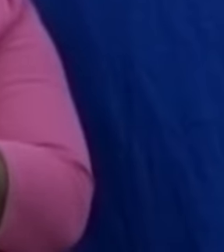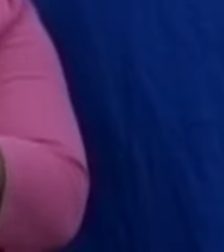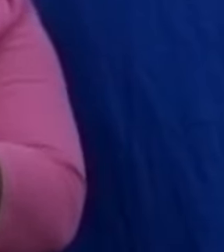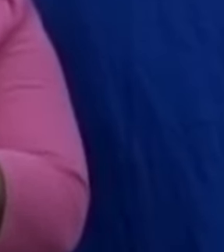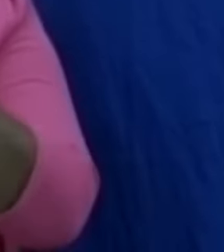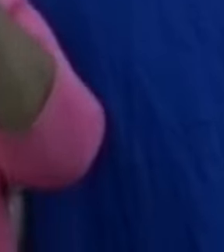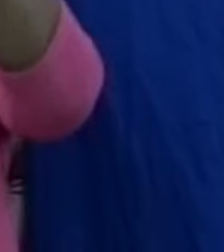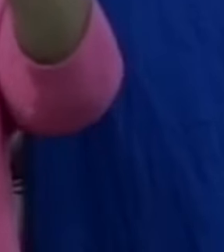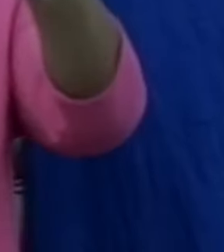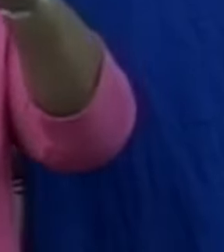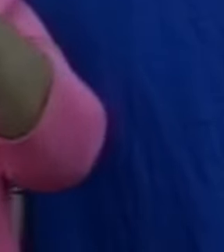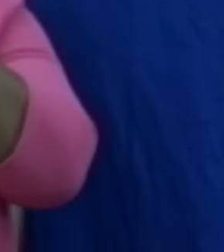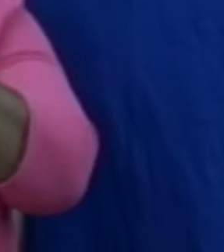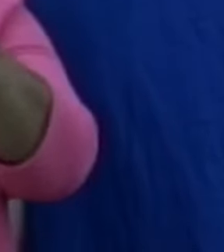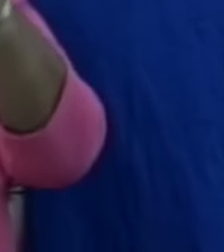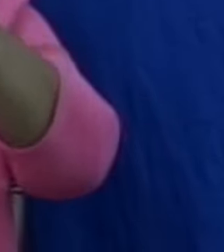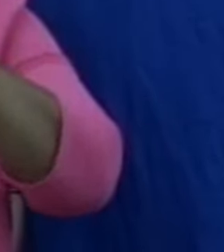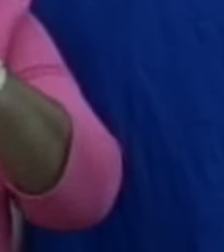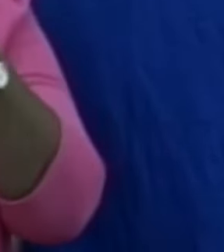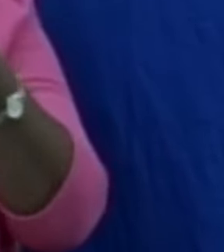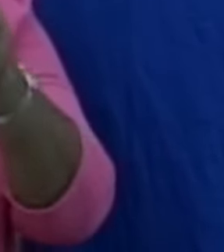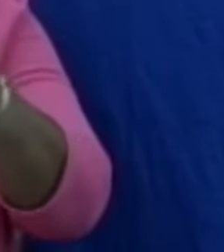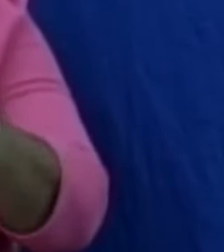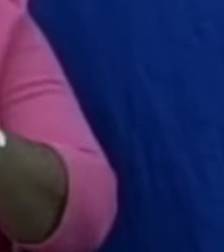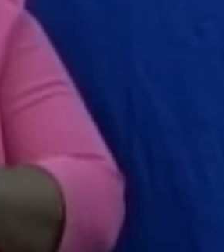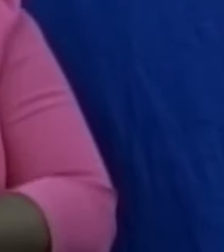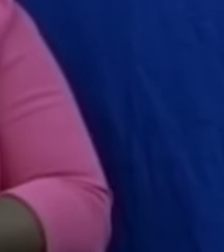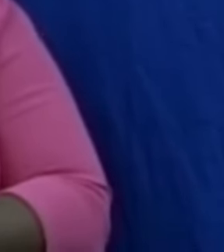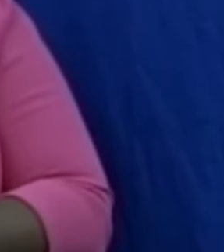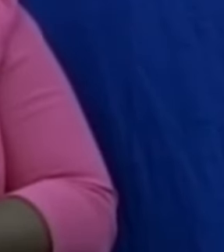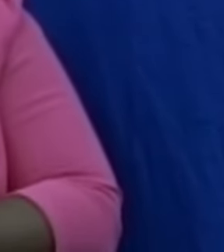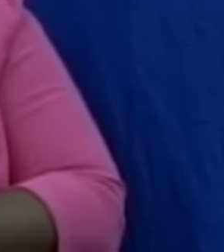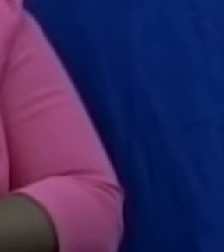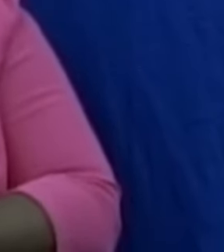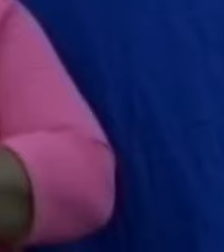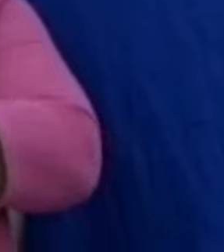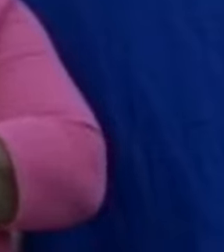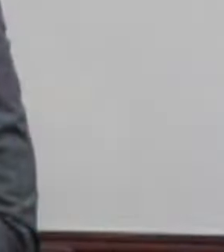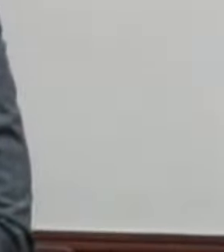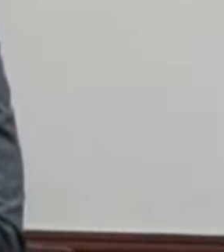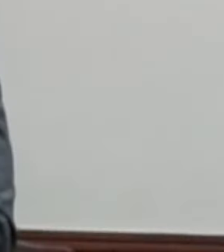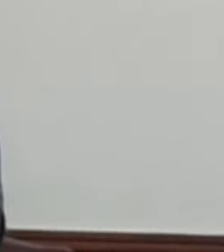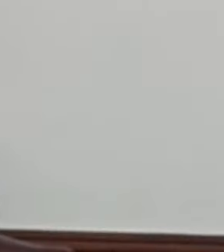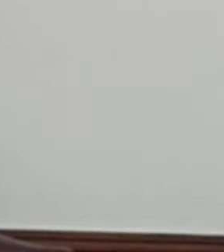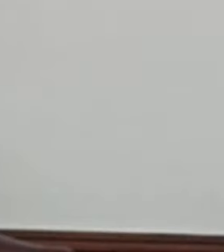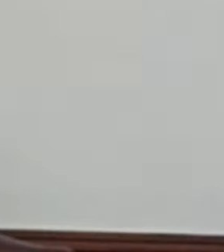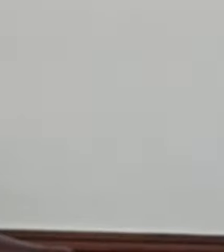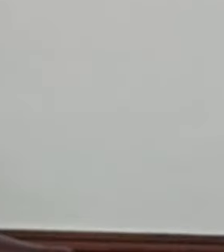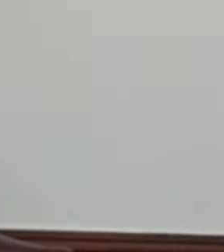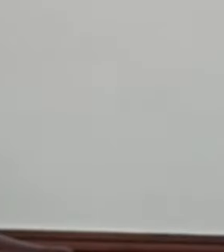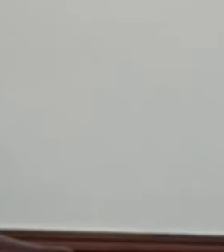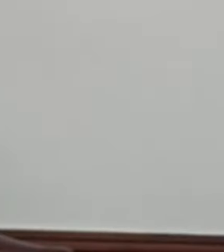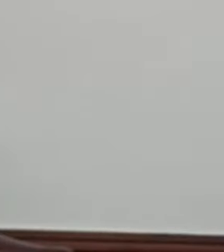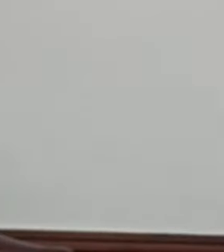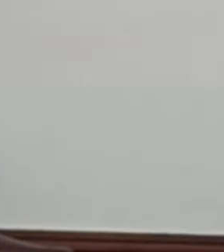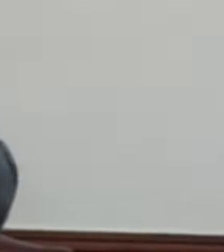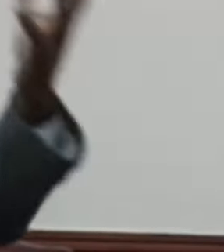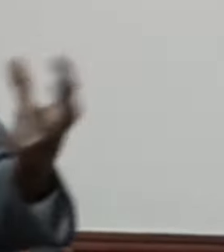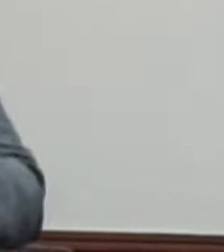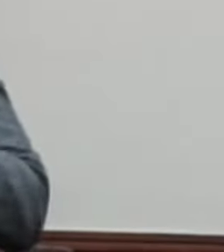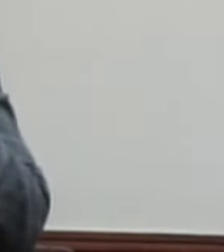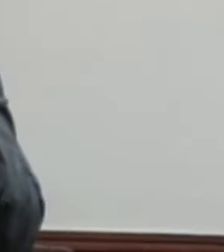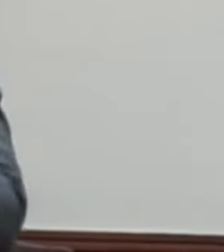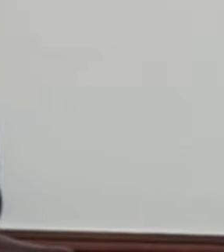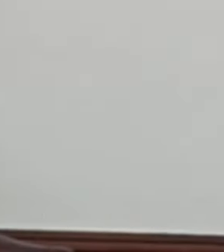the sign language taking place. Madam Speaker, can tell you one day walking down the road and my attention was drawn because